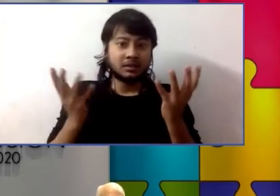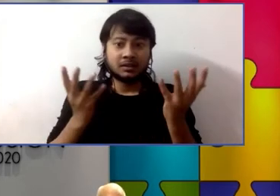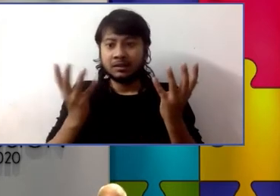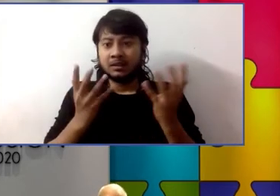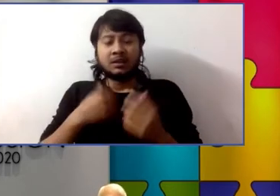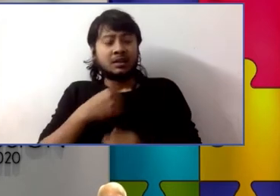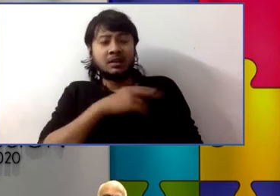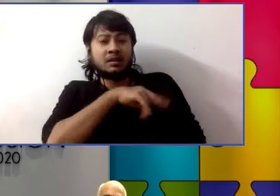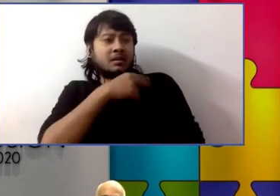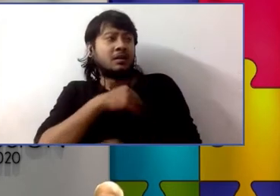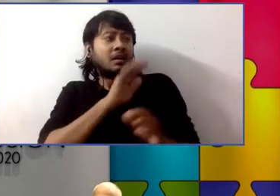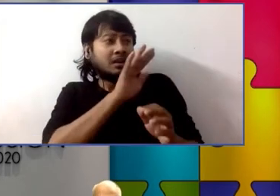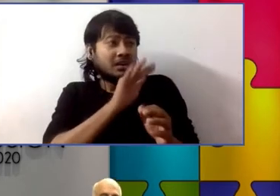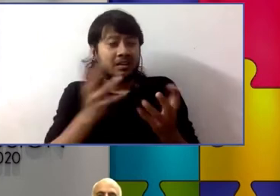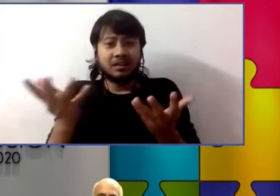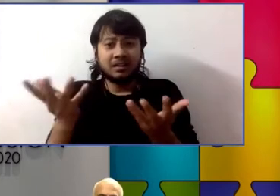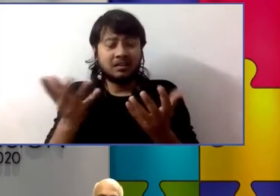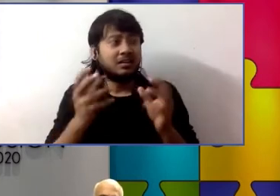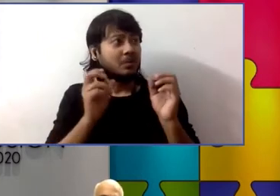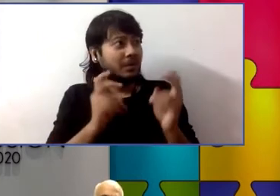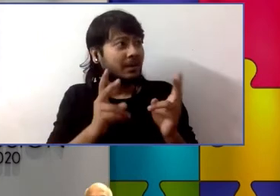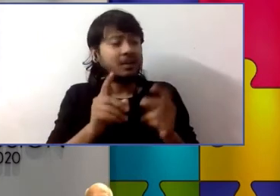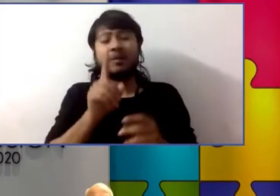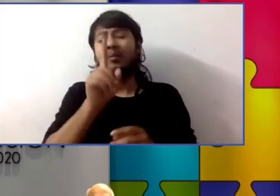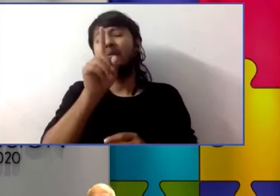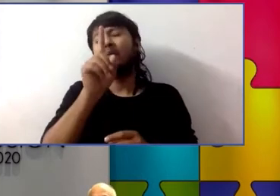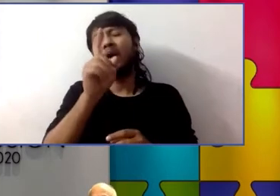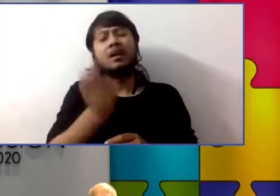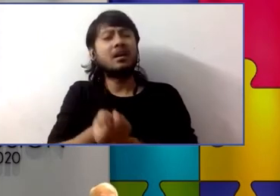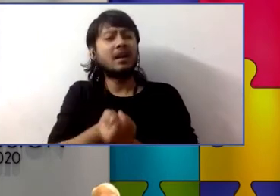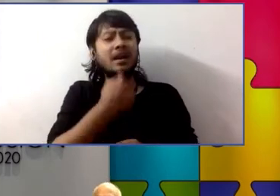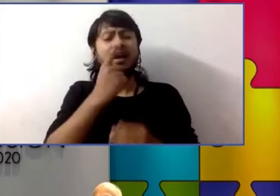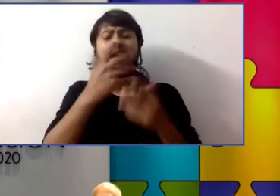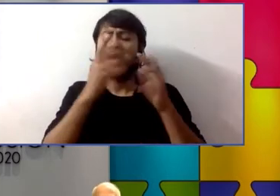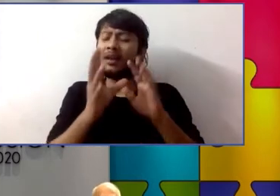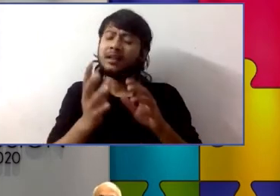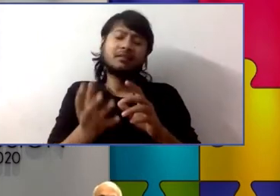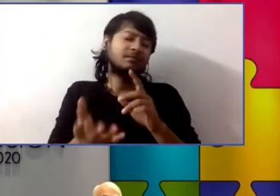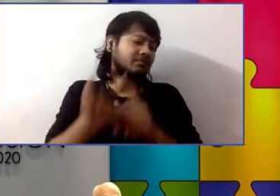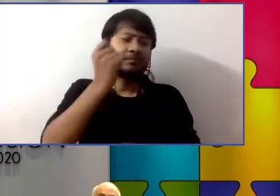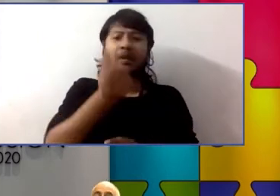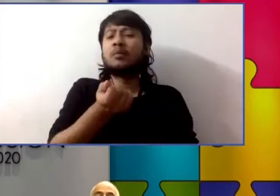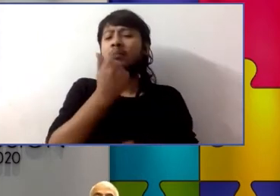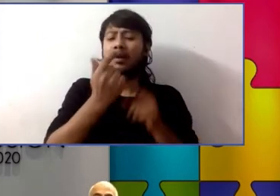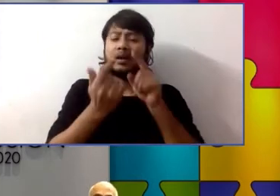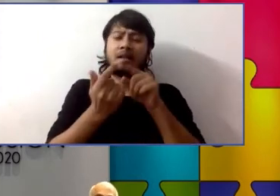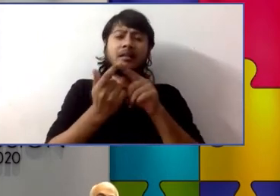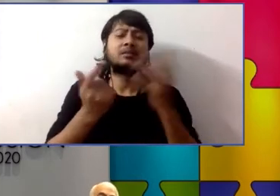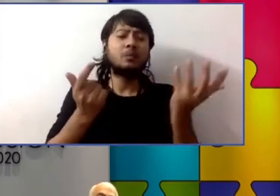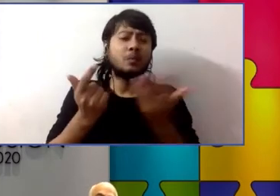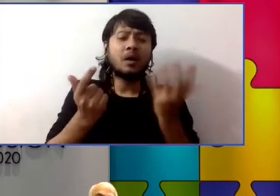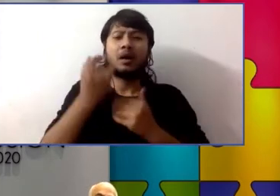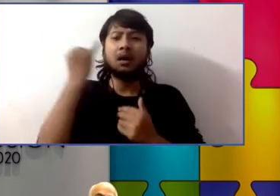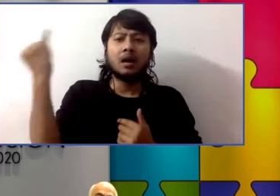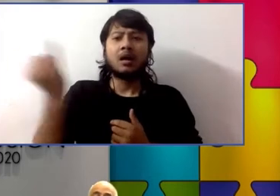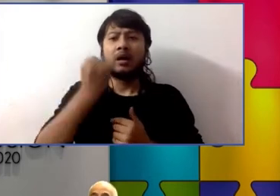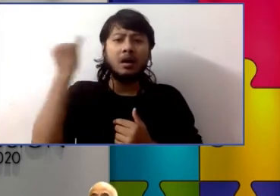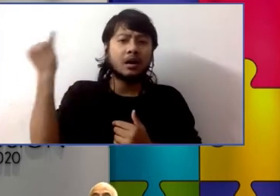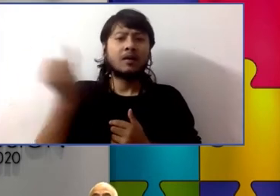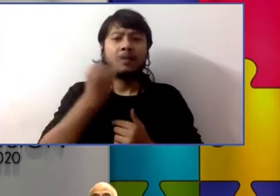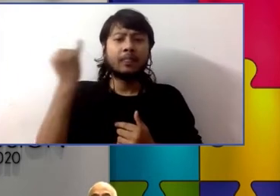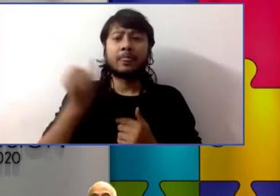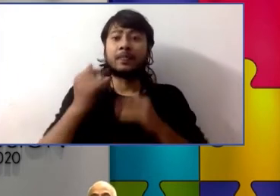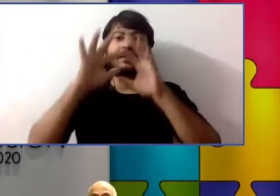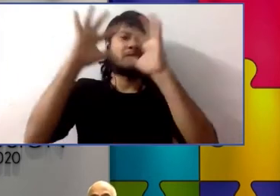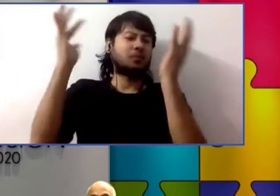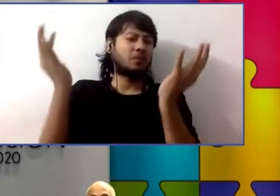he just needs that one pill and everything will be fine. The doctor sent skin samples and blood samples all over the world and after about a